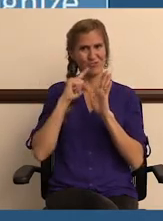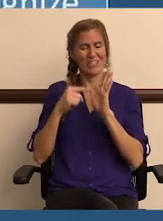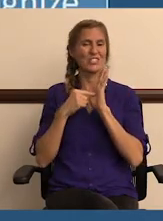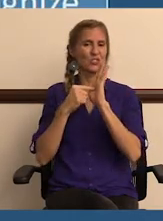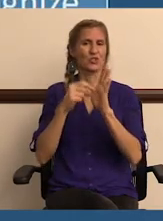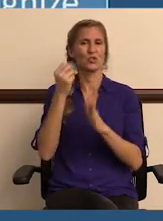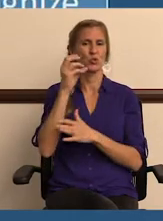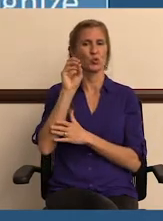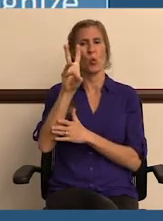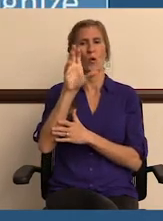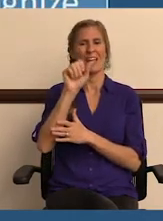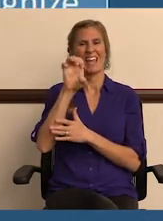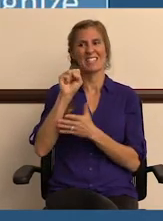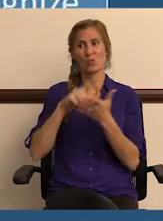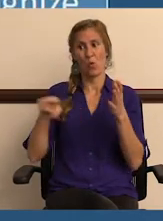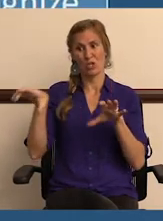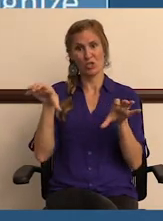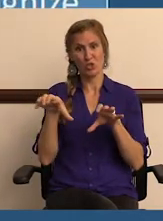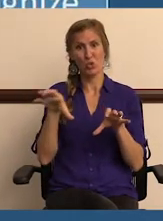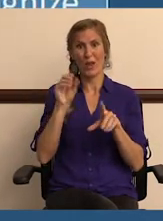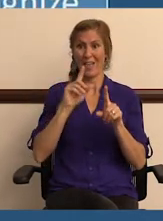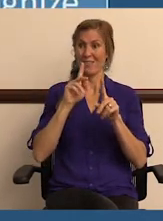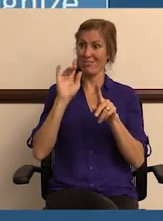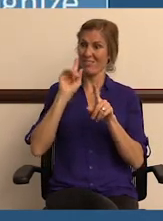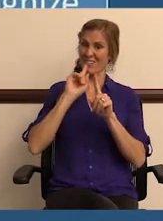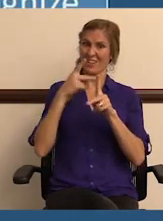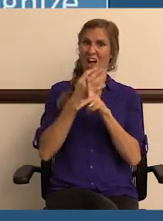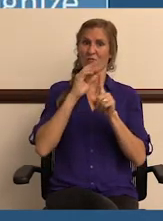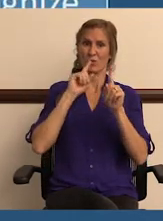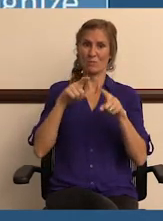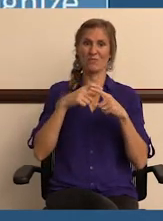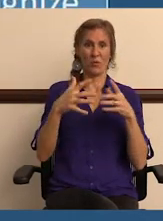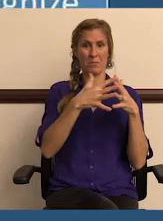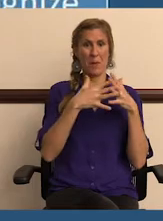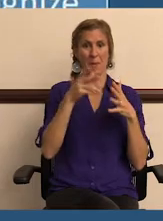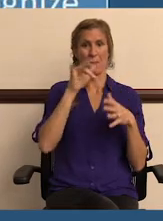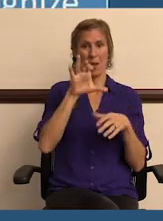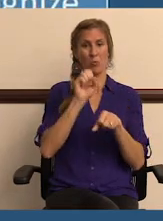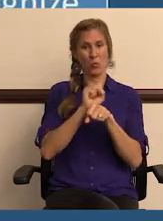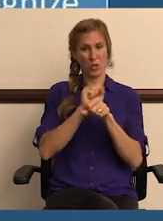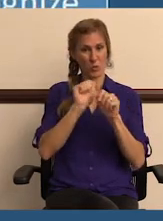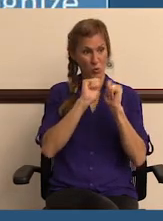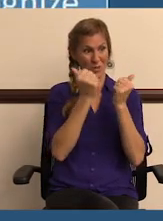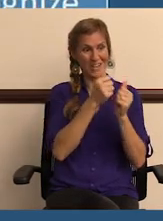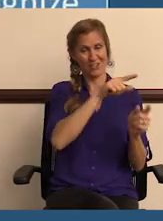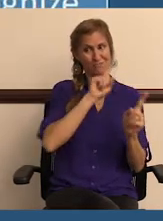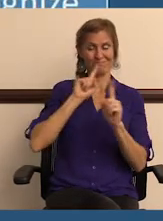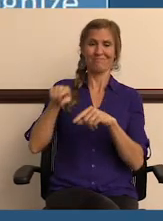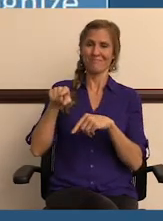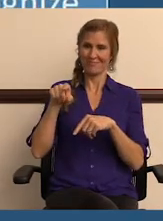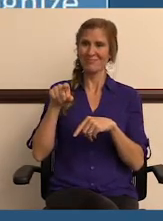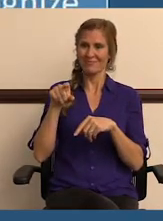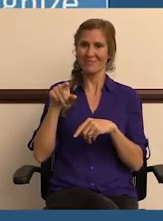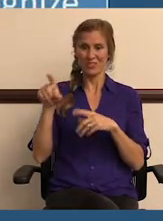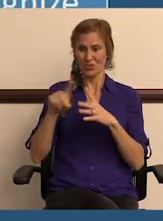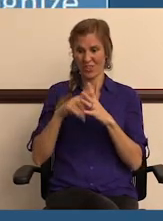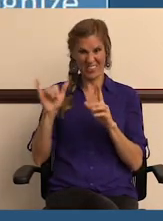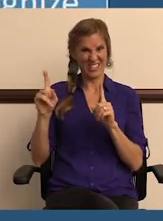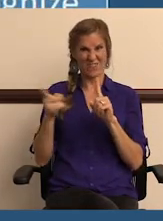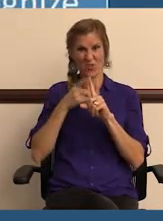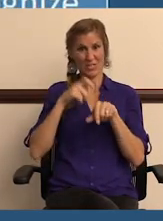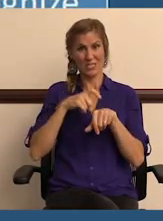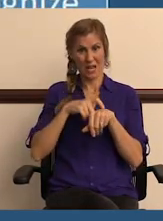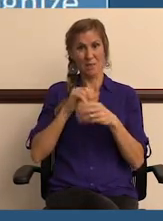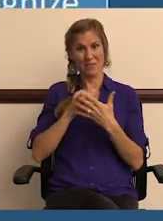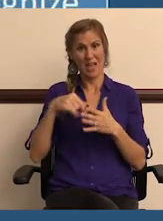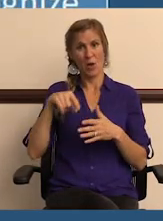great. showcases what you're doing, and that contest was sponsored through the American Public Works Association. As we started